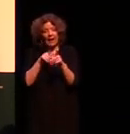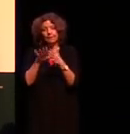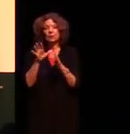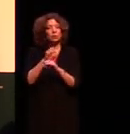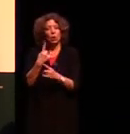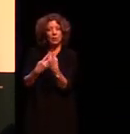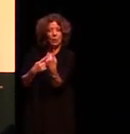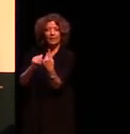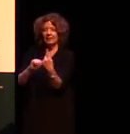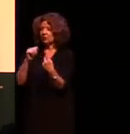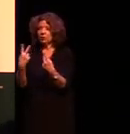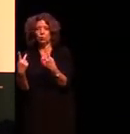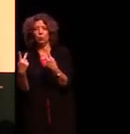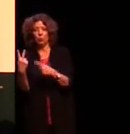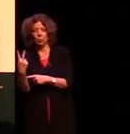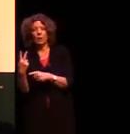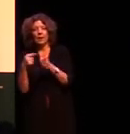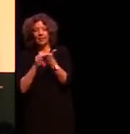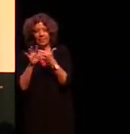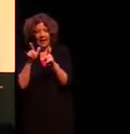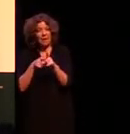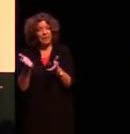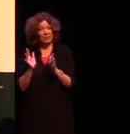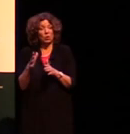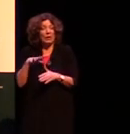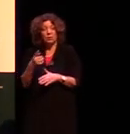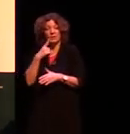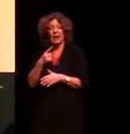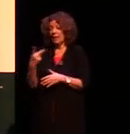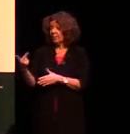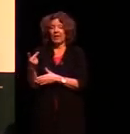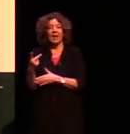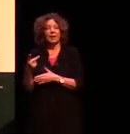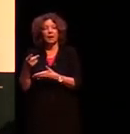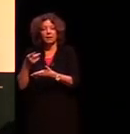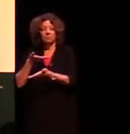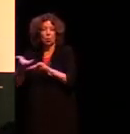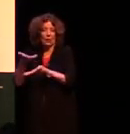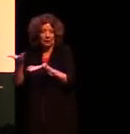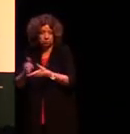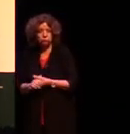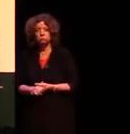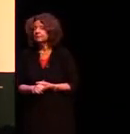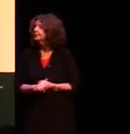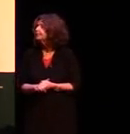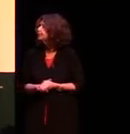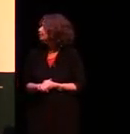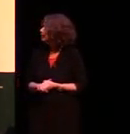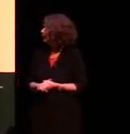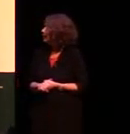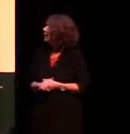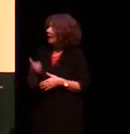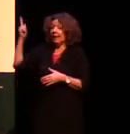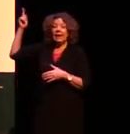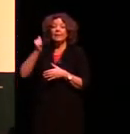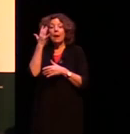than one of them but that's really all you need to say about who the group of people is that you're talking about in